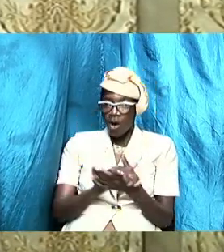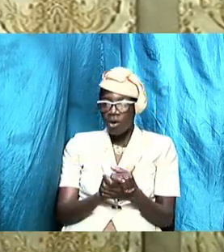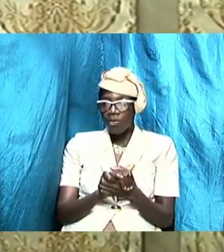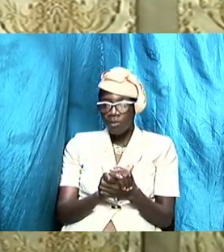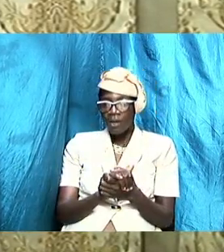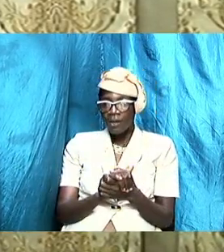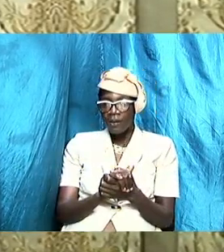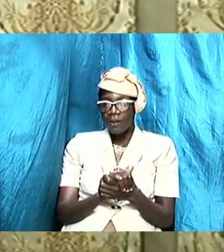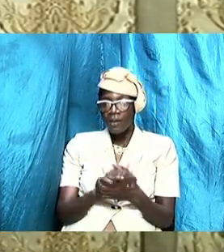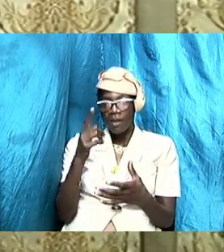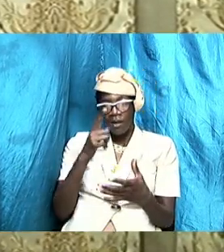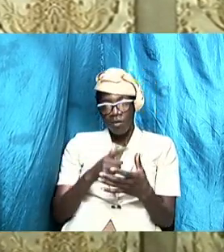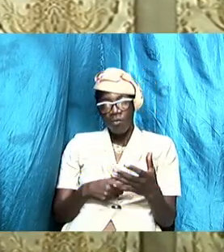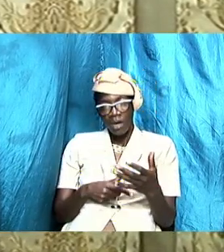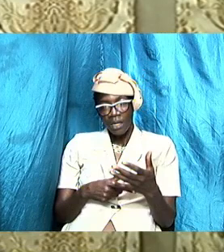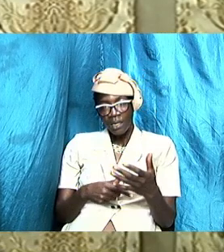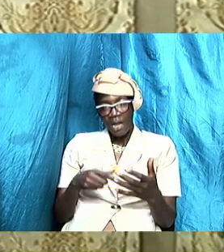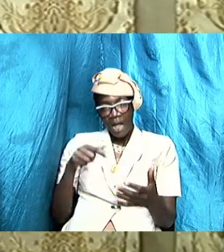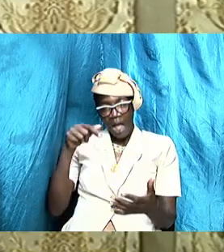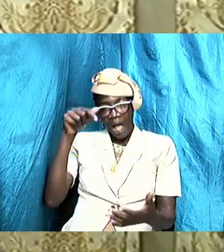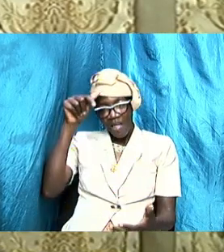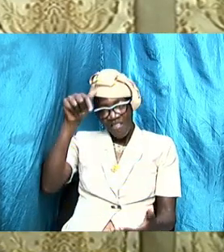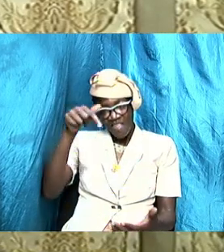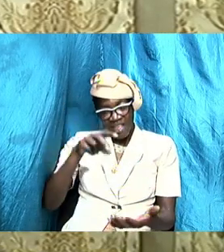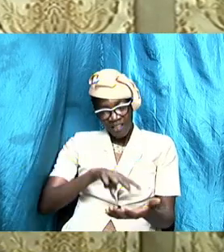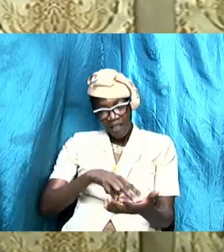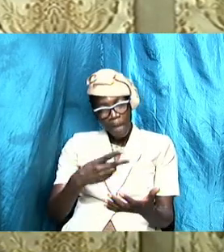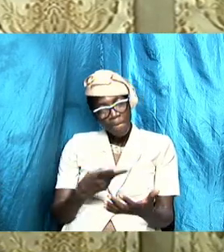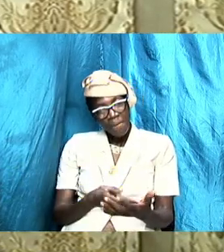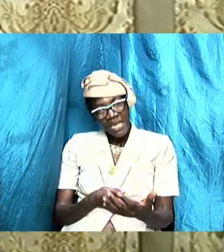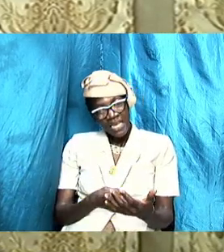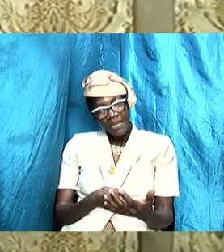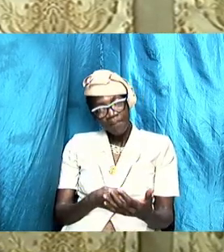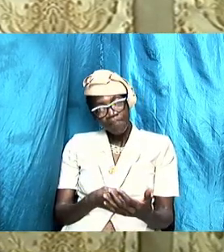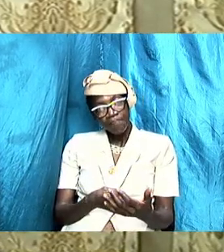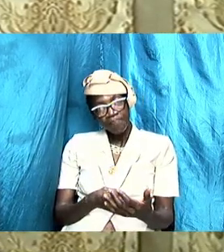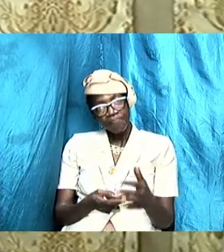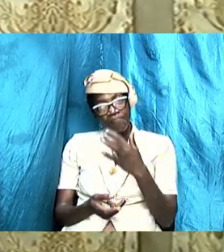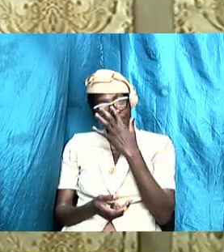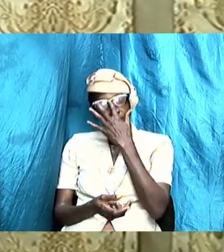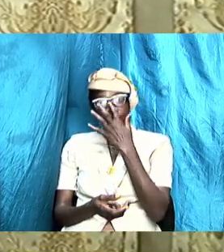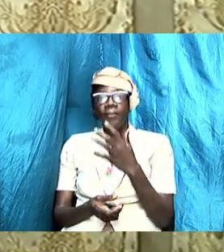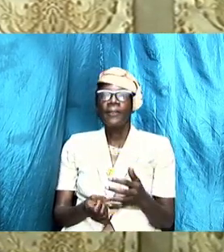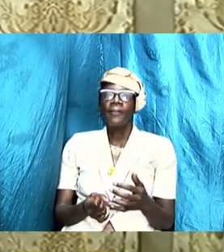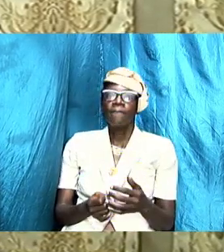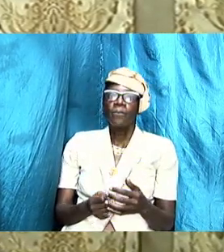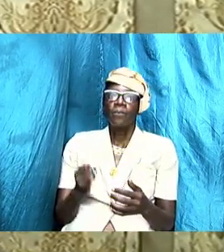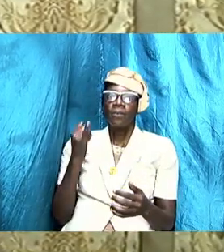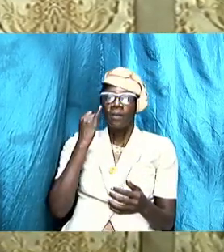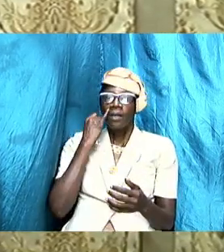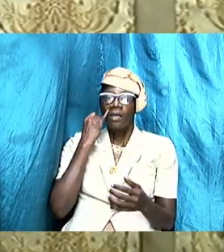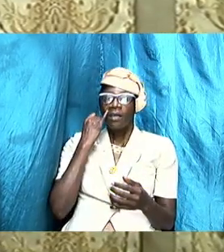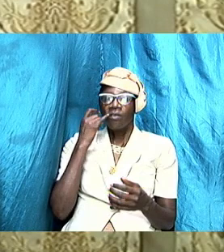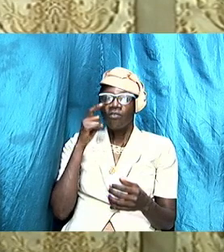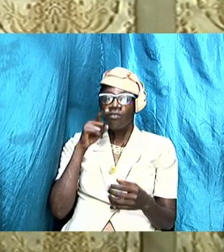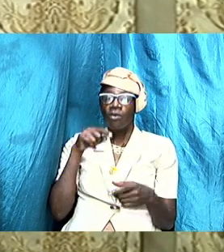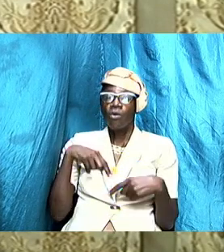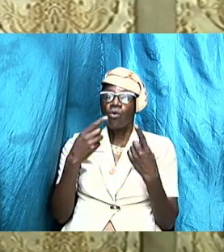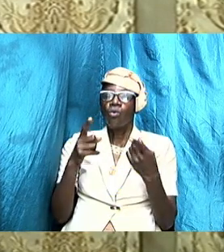what does this mean it means if you go to look for your mother